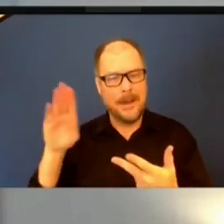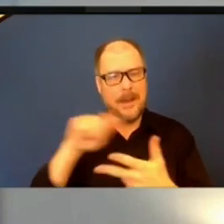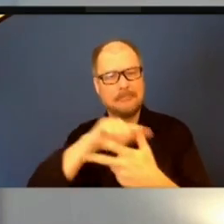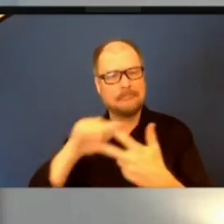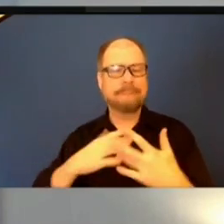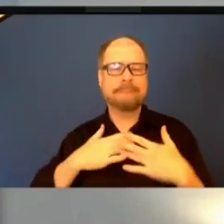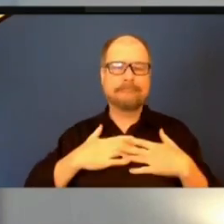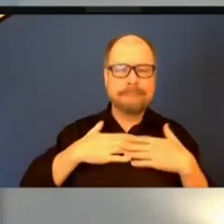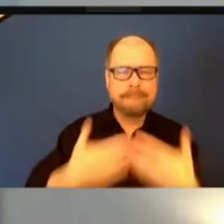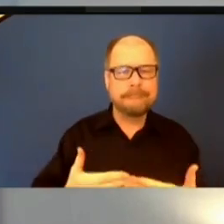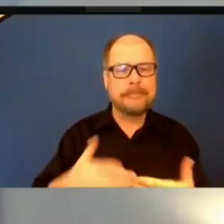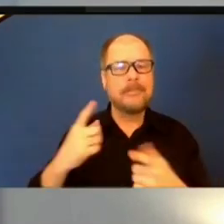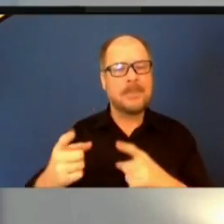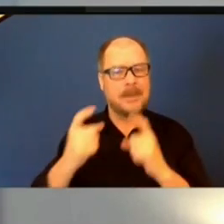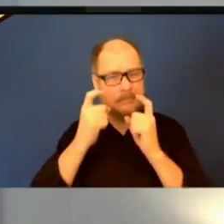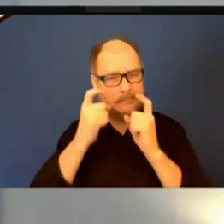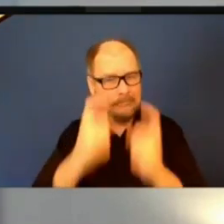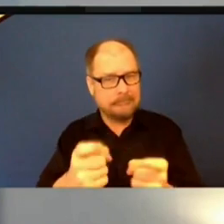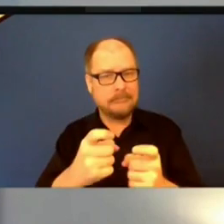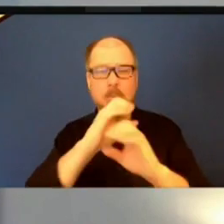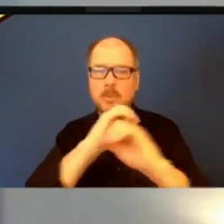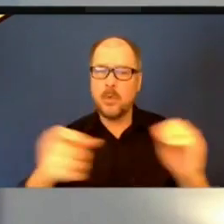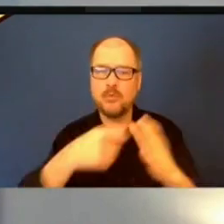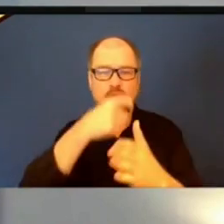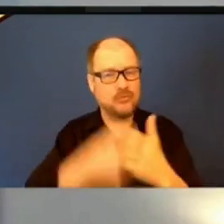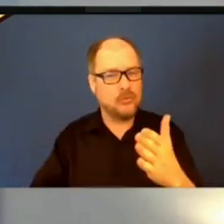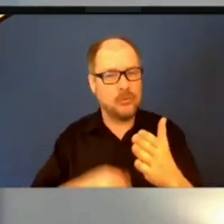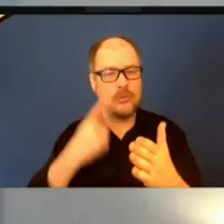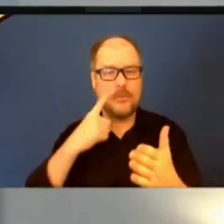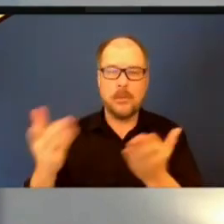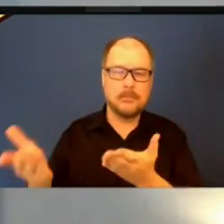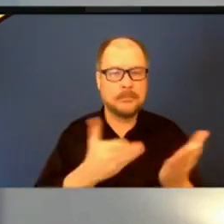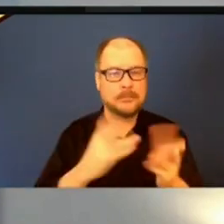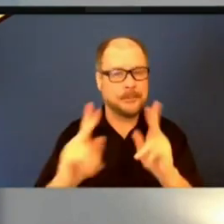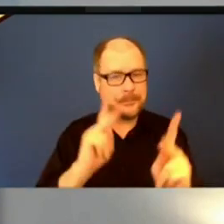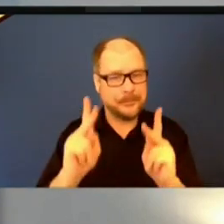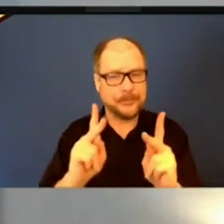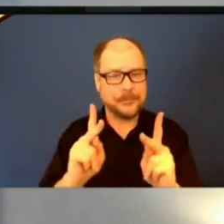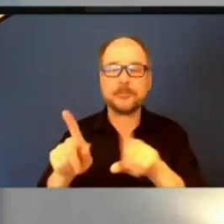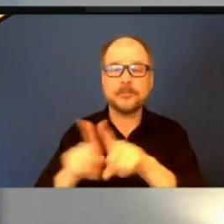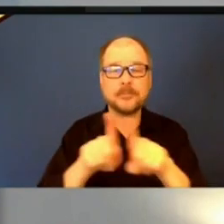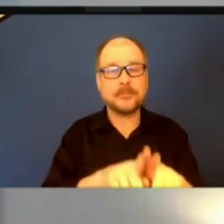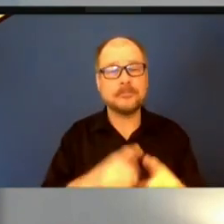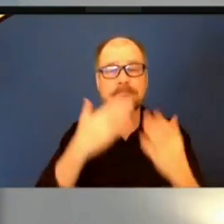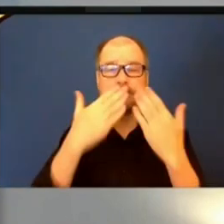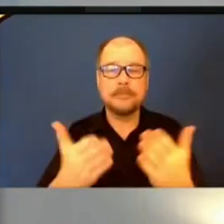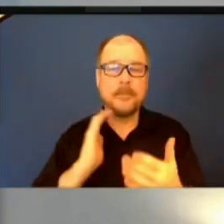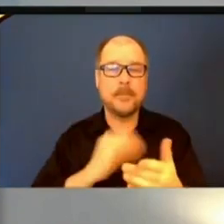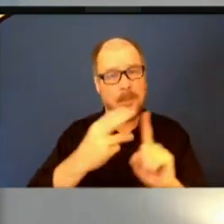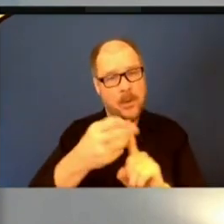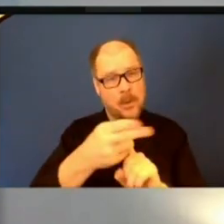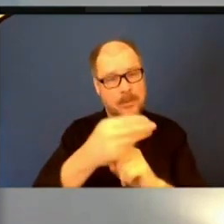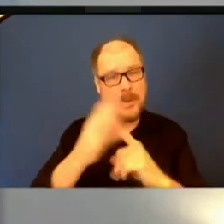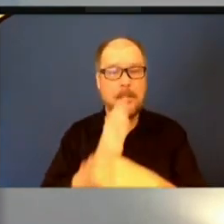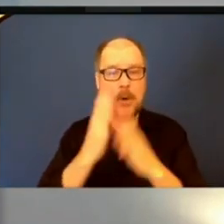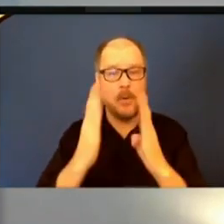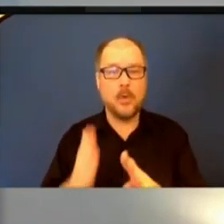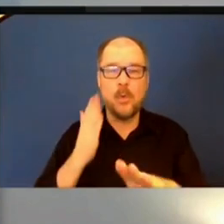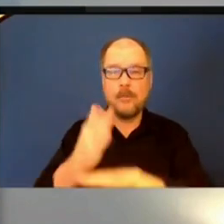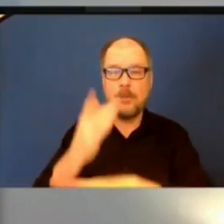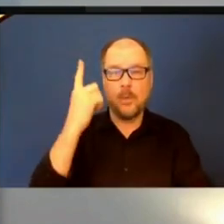were provided at no cost to the county. I would also like to thank our hotel partner who's been working with the county for almost a year.